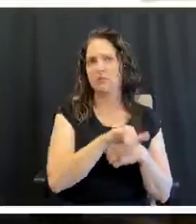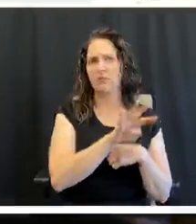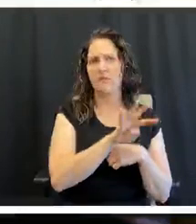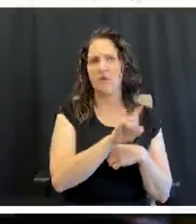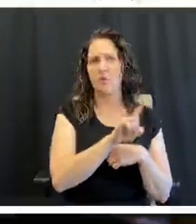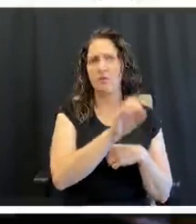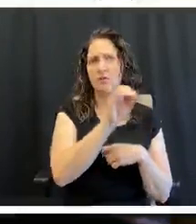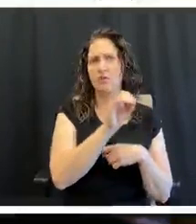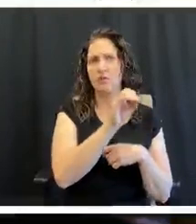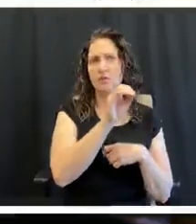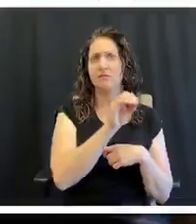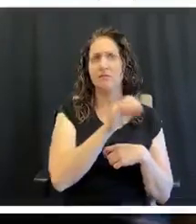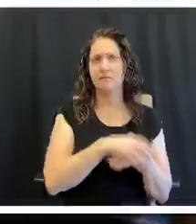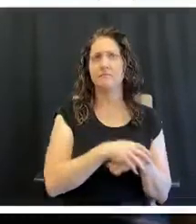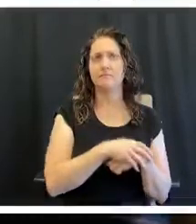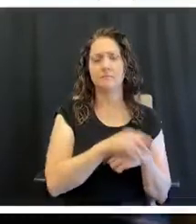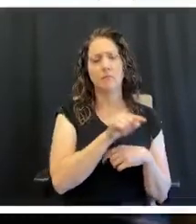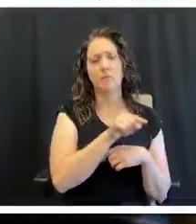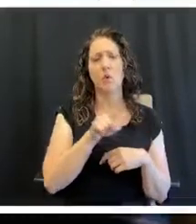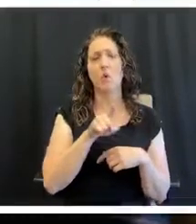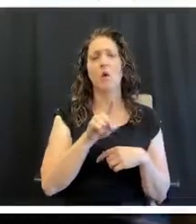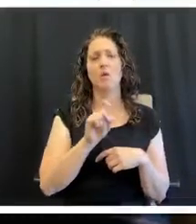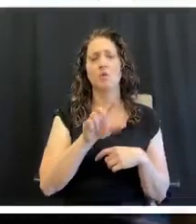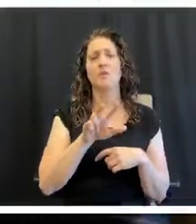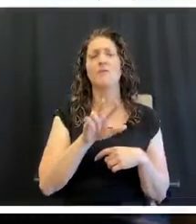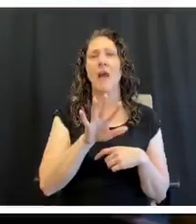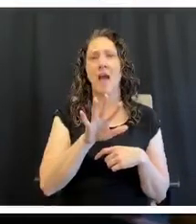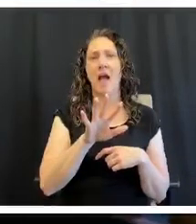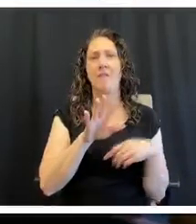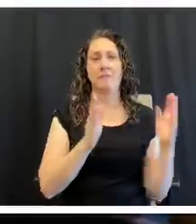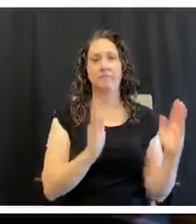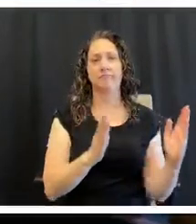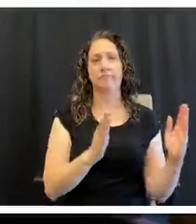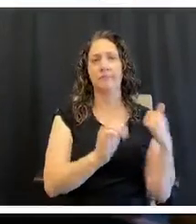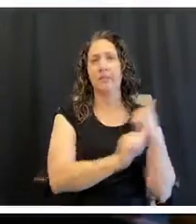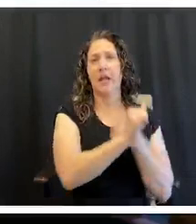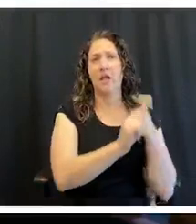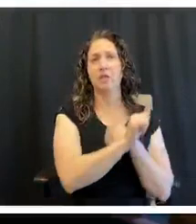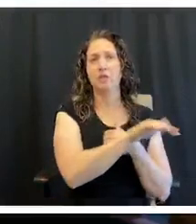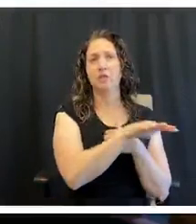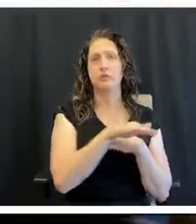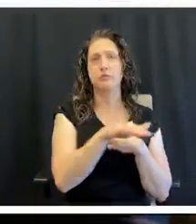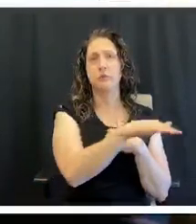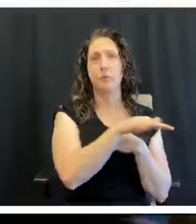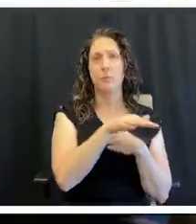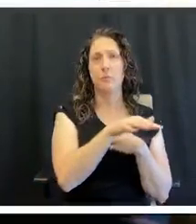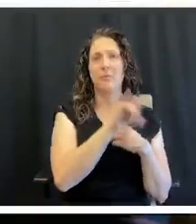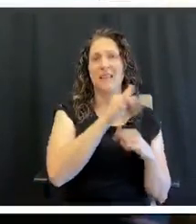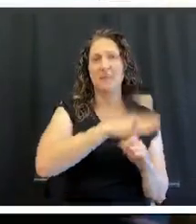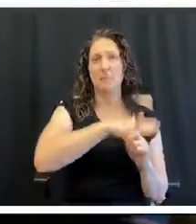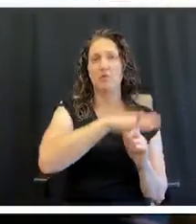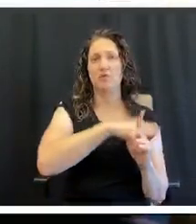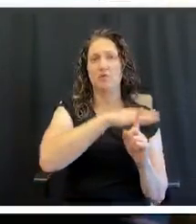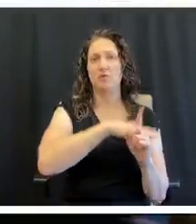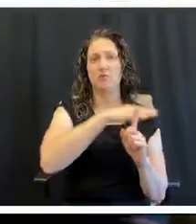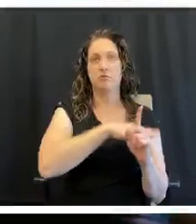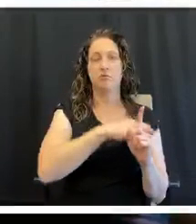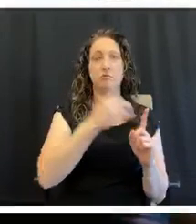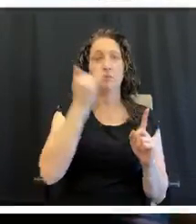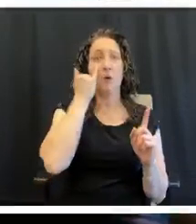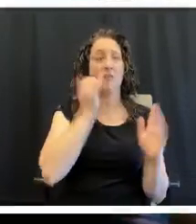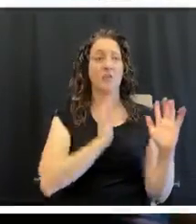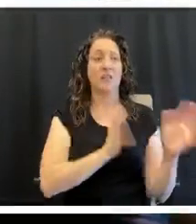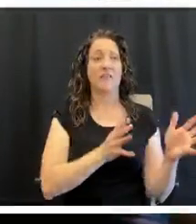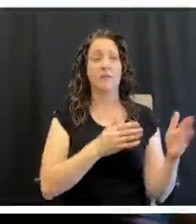41 degrees to 135 is the danger zone. So anything you leave out at room temperature